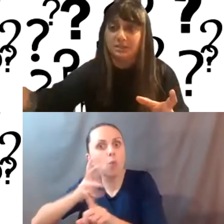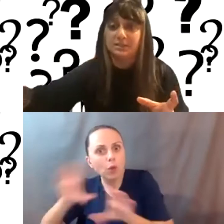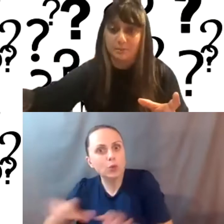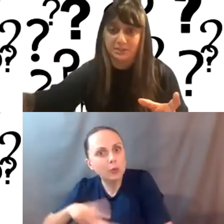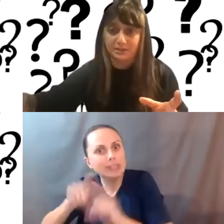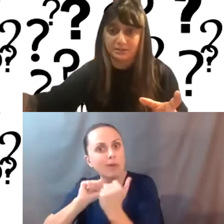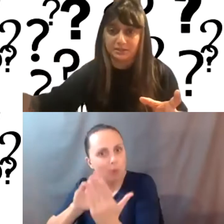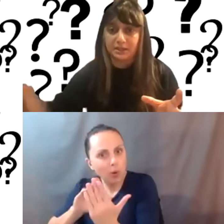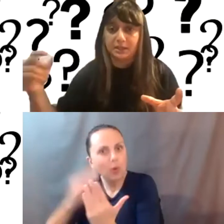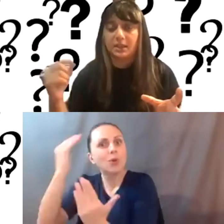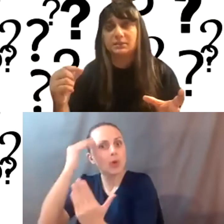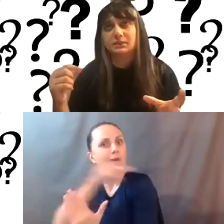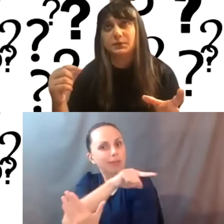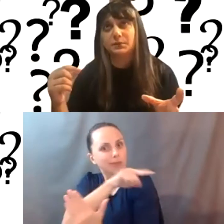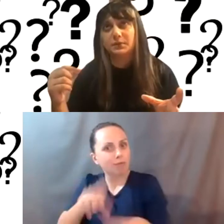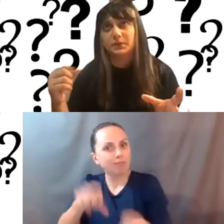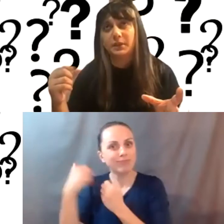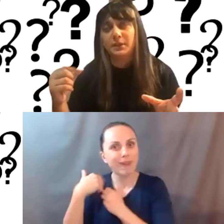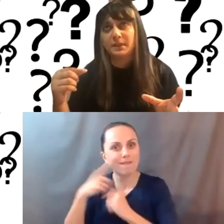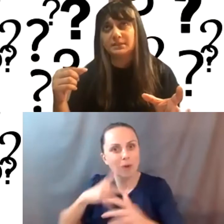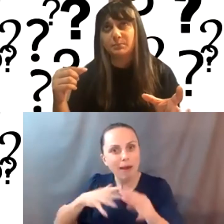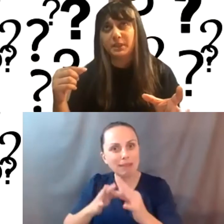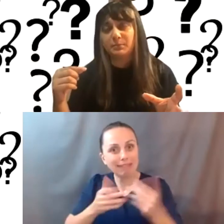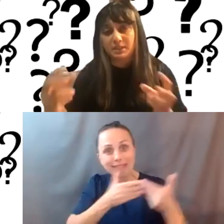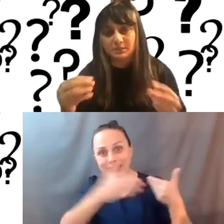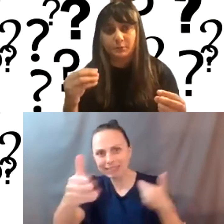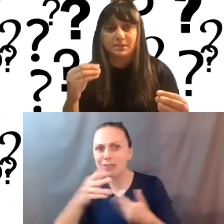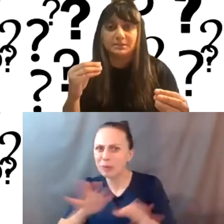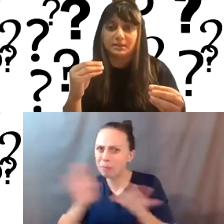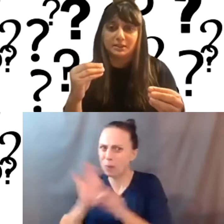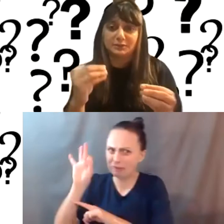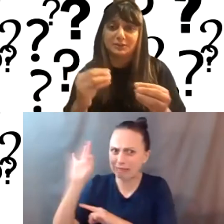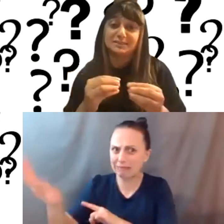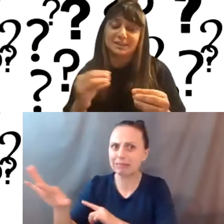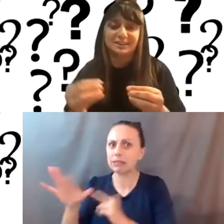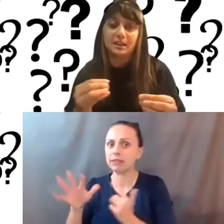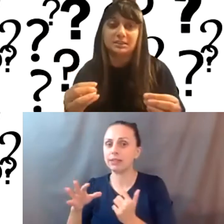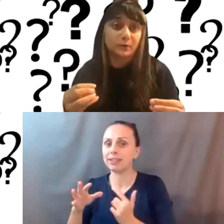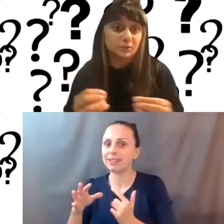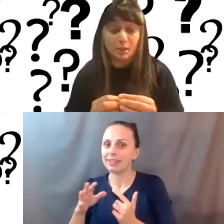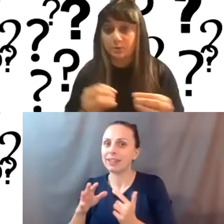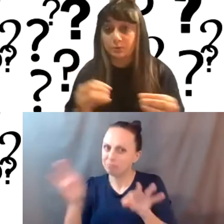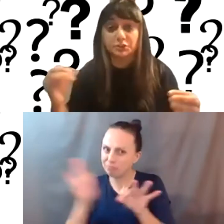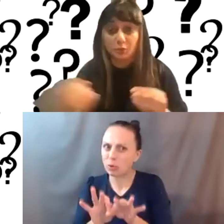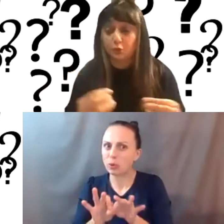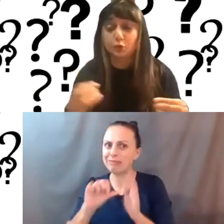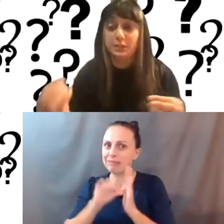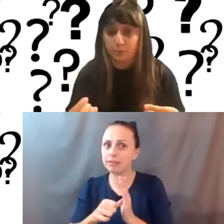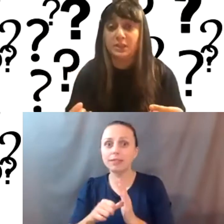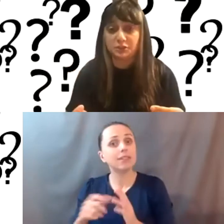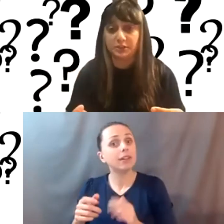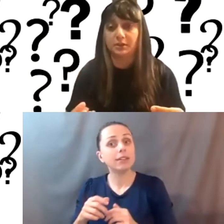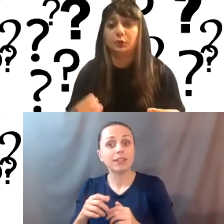you will need to update it. And so I think that's a big piece for me is that this kind of ties into our first topic, which is early